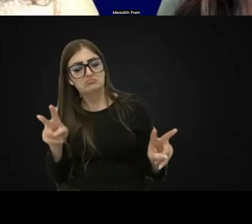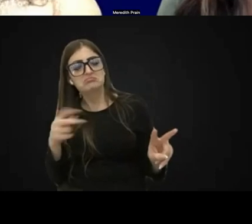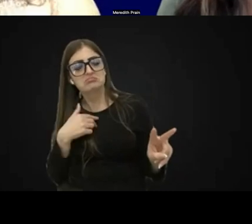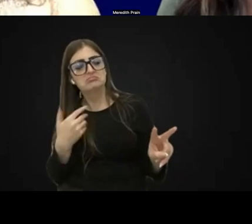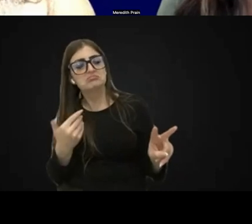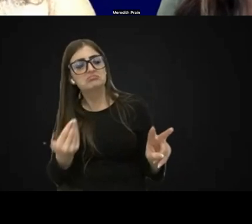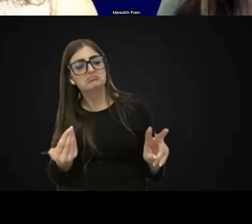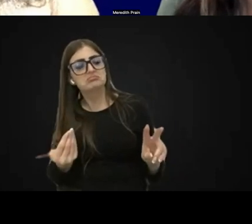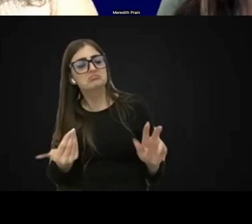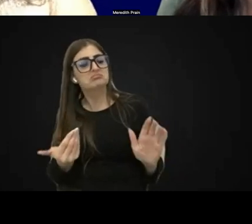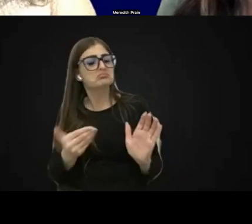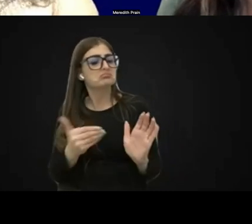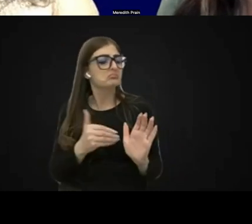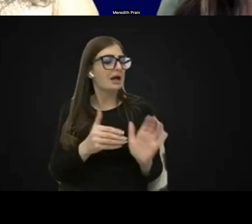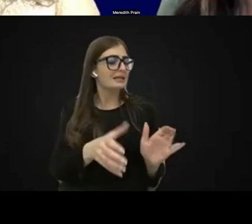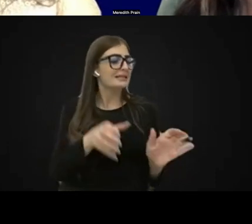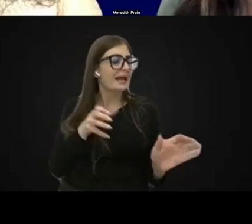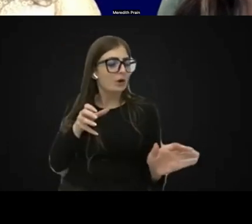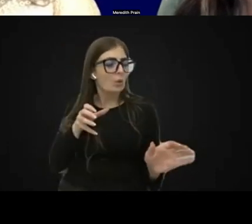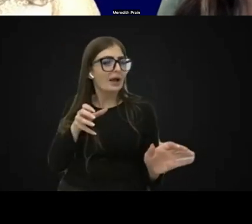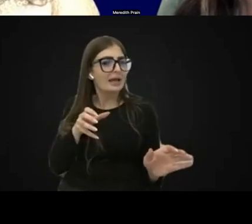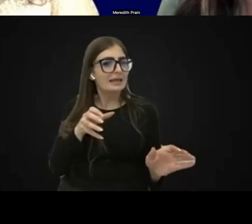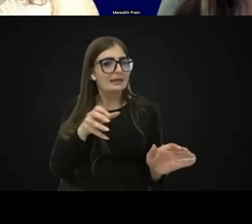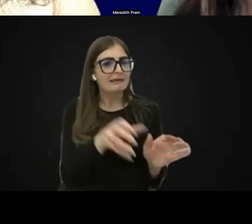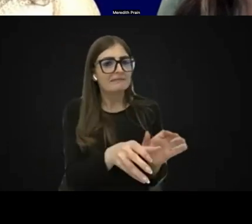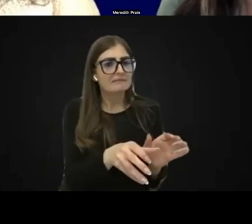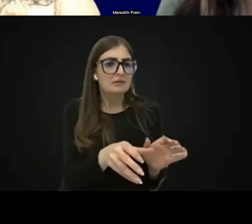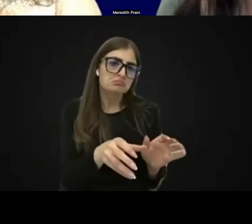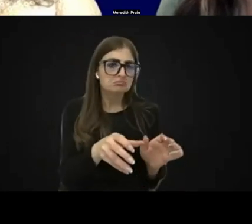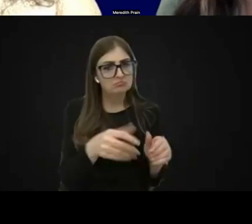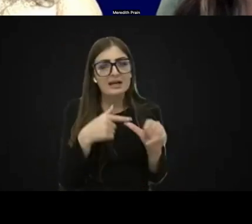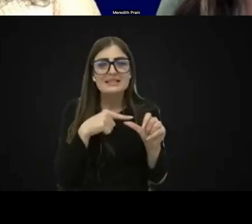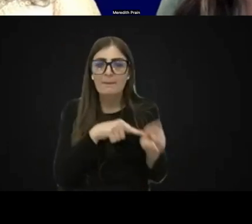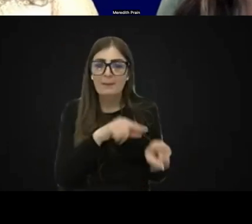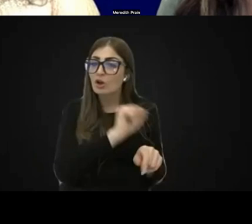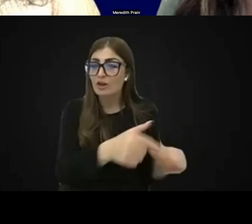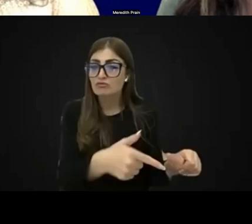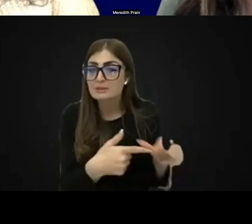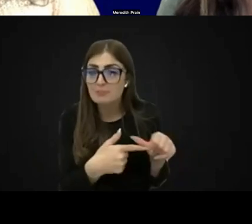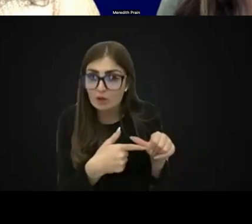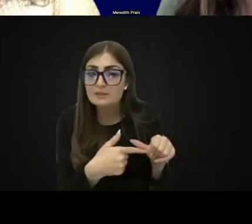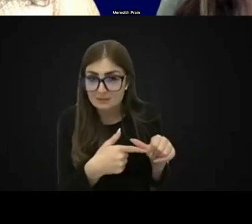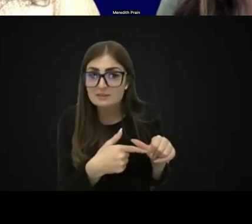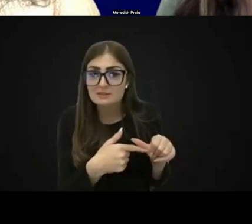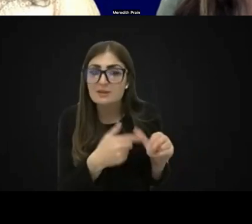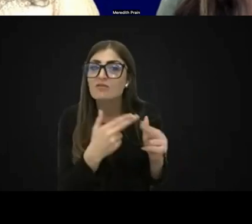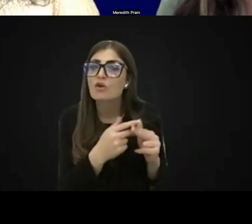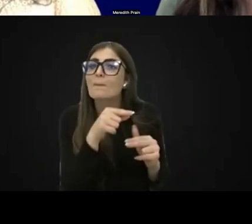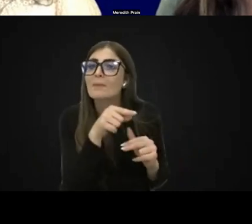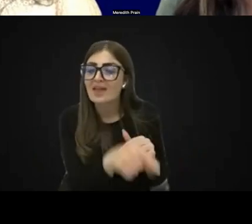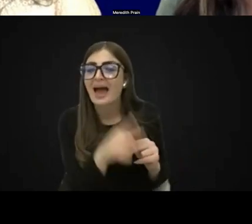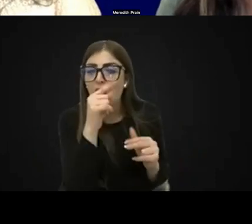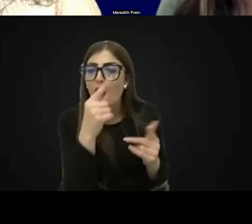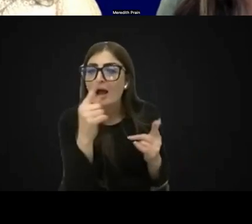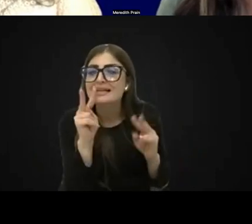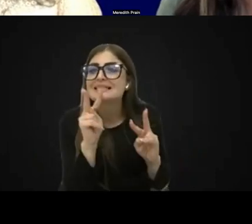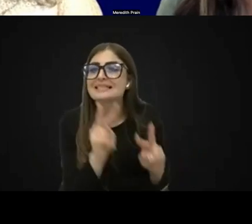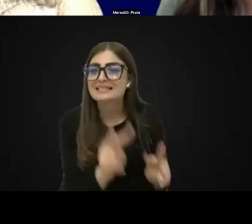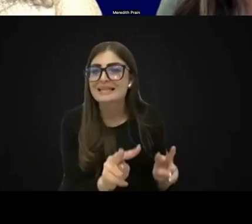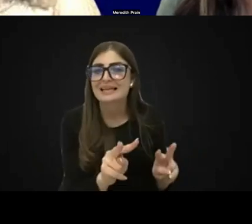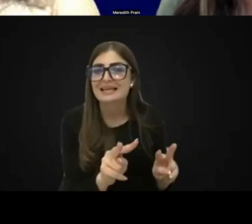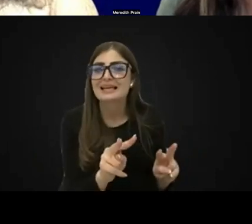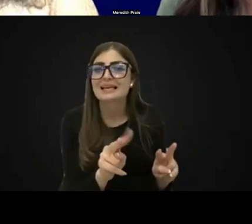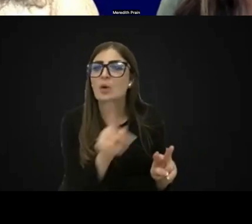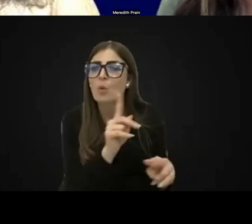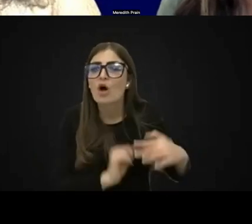according to their visual responses. And, and I, from that, I actually am able to see what, what their